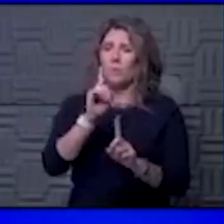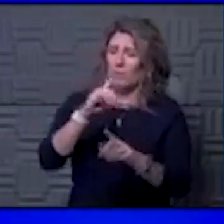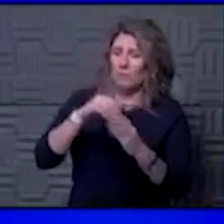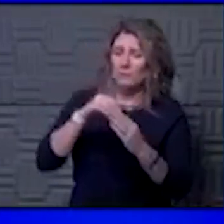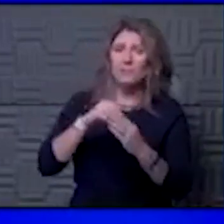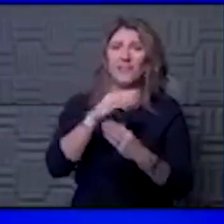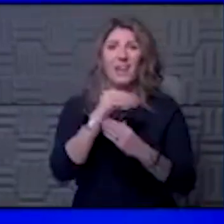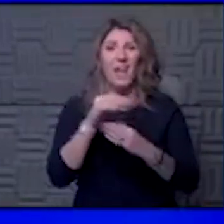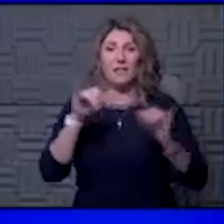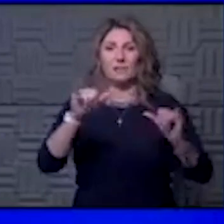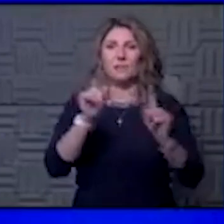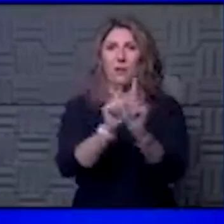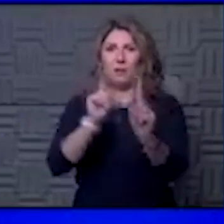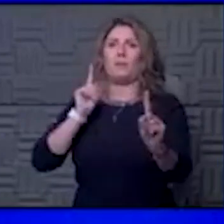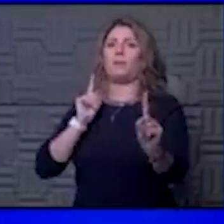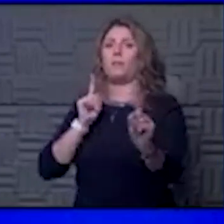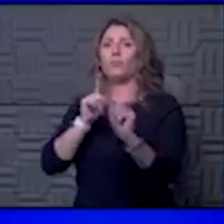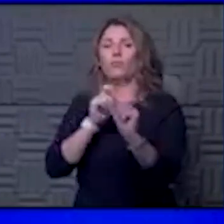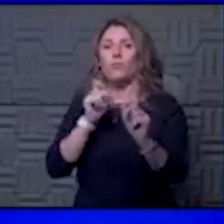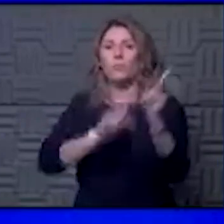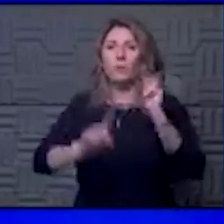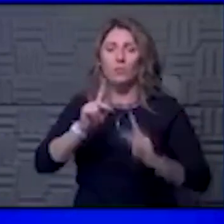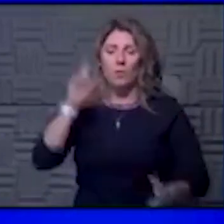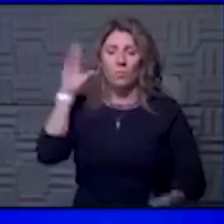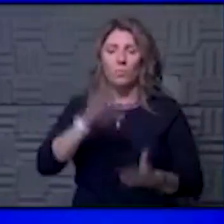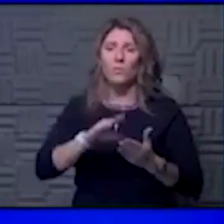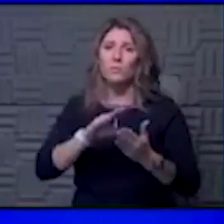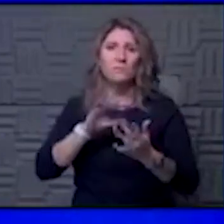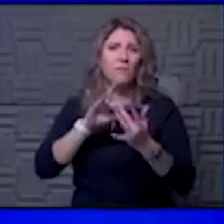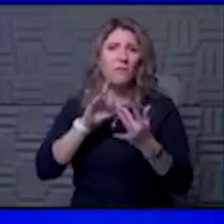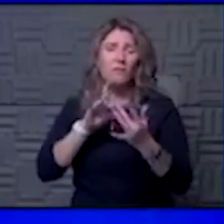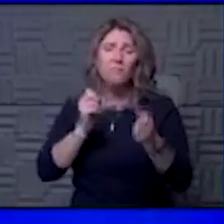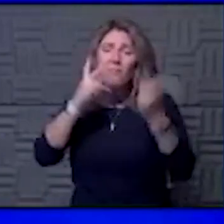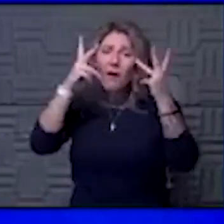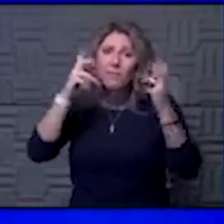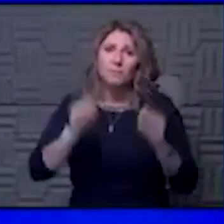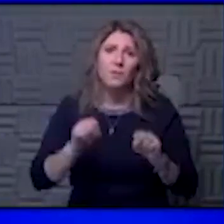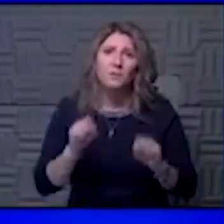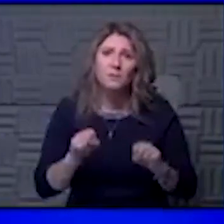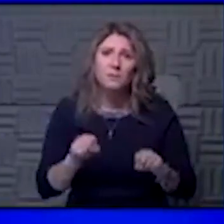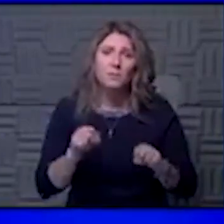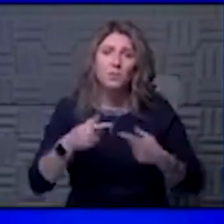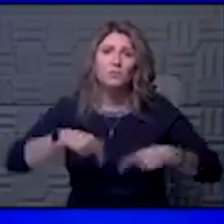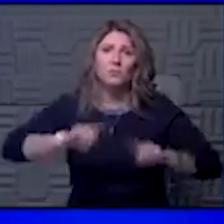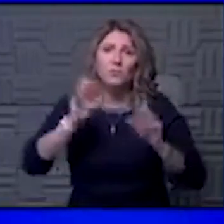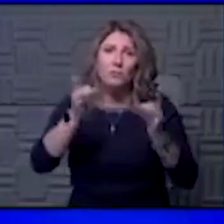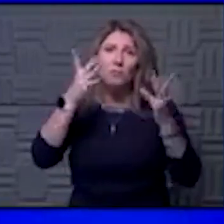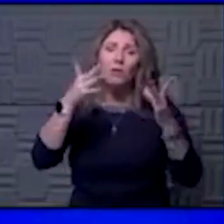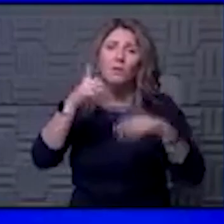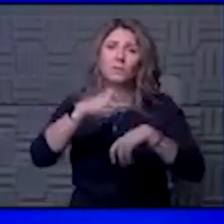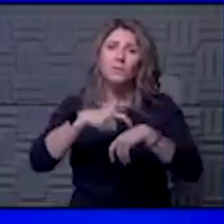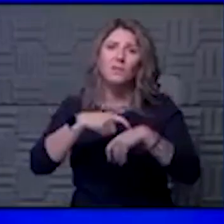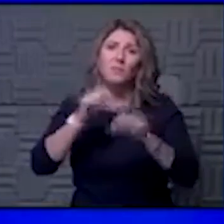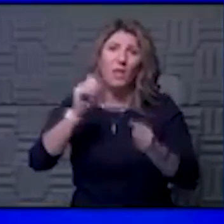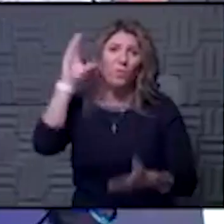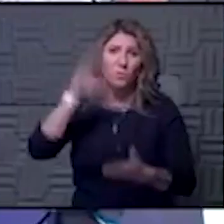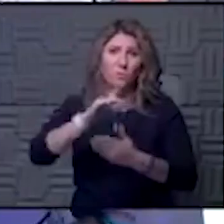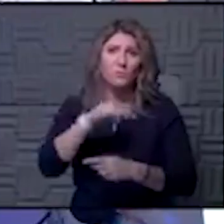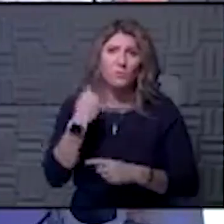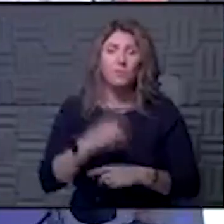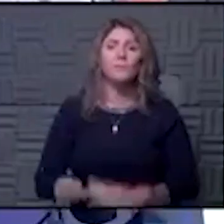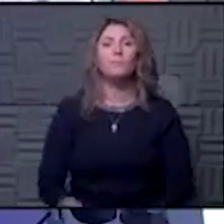and if you can stay spread from people and reduce contact as much as possible during this horrible time, you can reduce your risk.